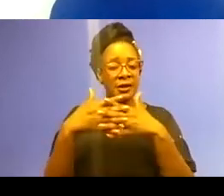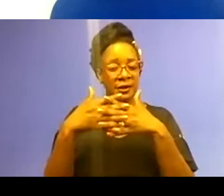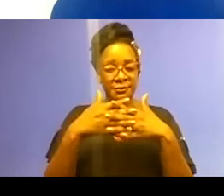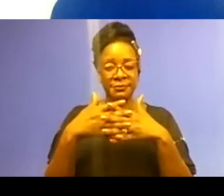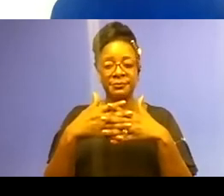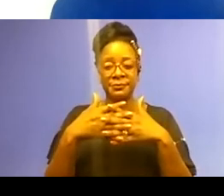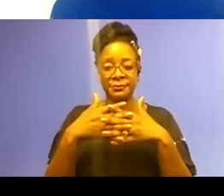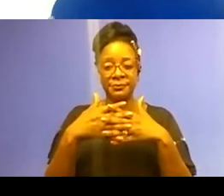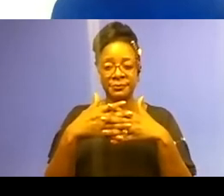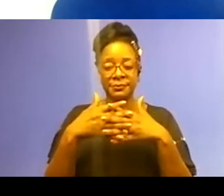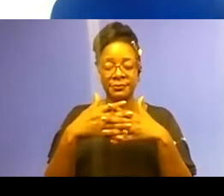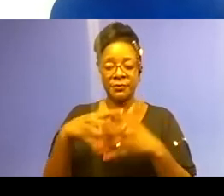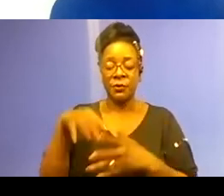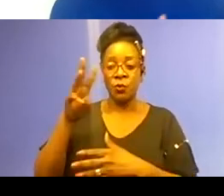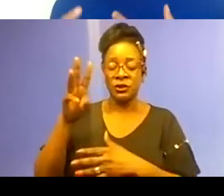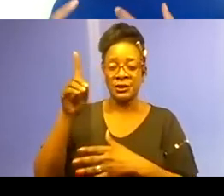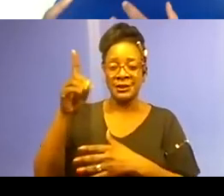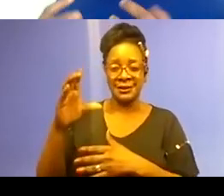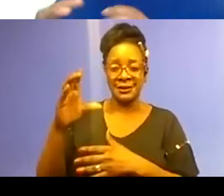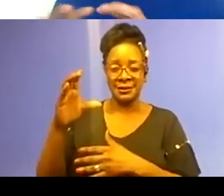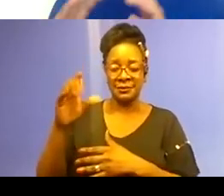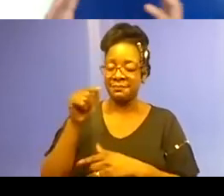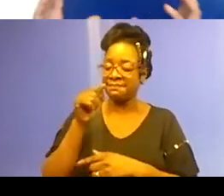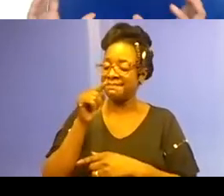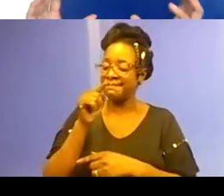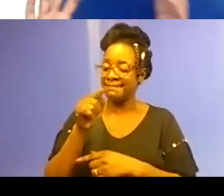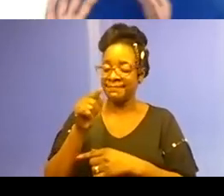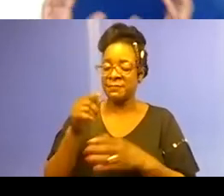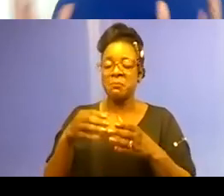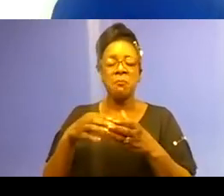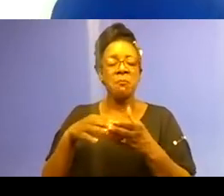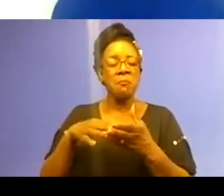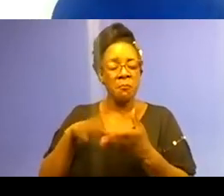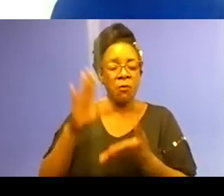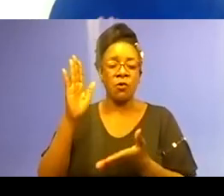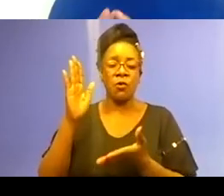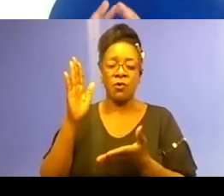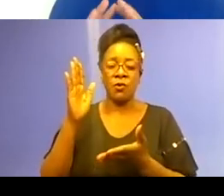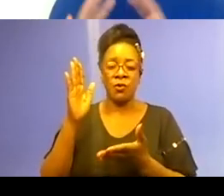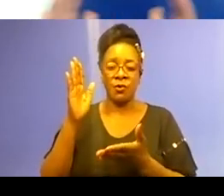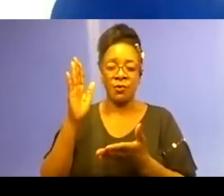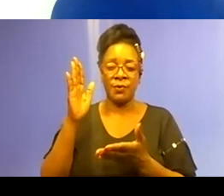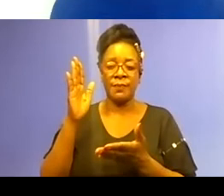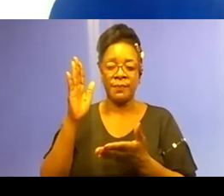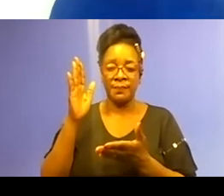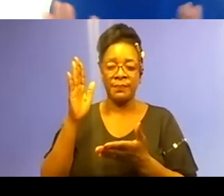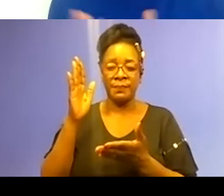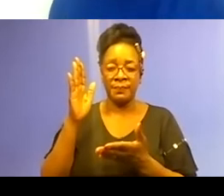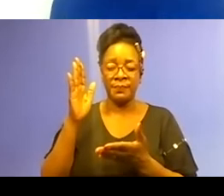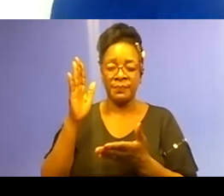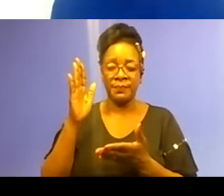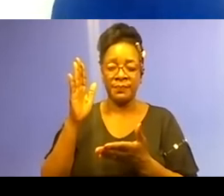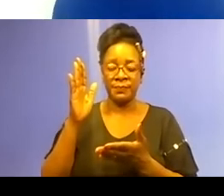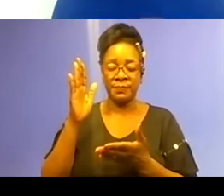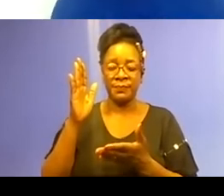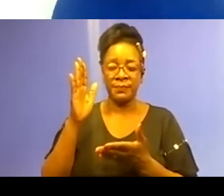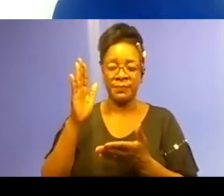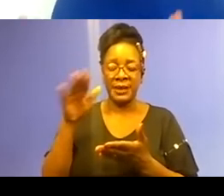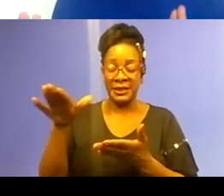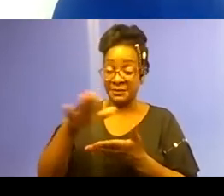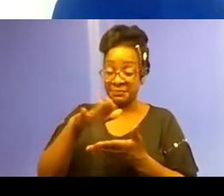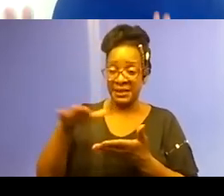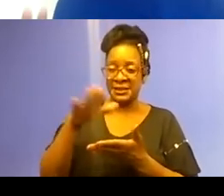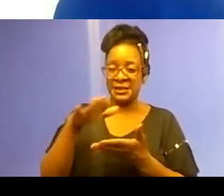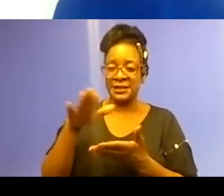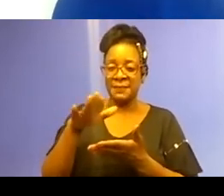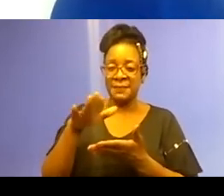which is a majority people of color space, and I have to say space because it's not